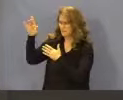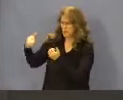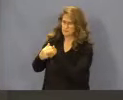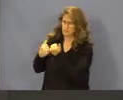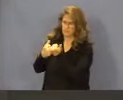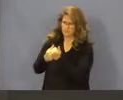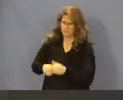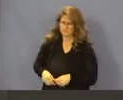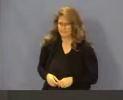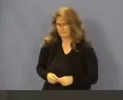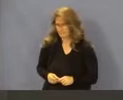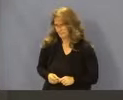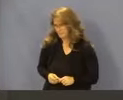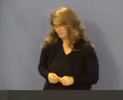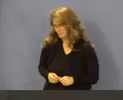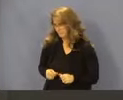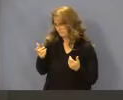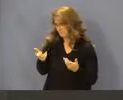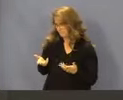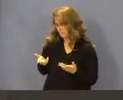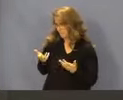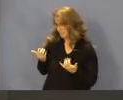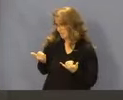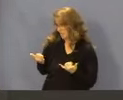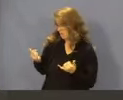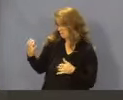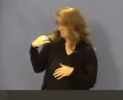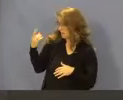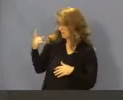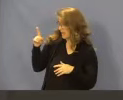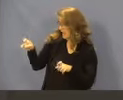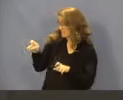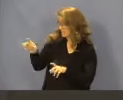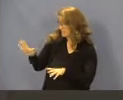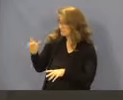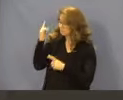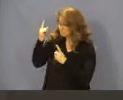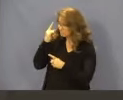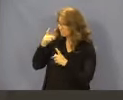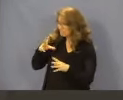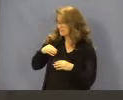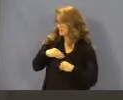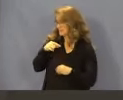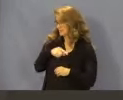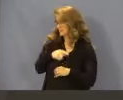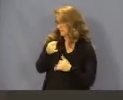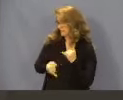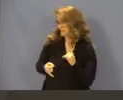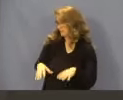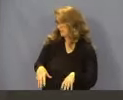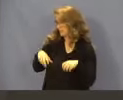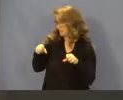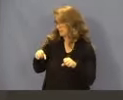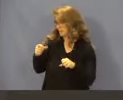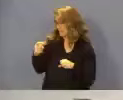GHA for their support. And with that, Mr. Chairman, I will respectfully ask for the board's favorable consideration of this item for final adoption. I'm